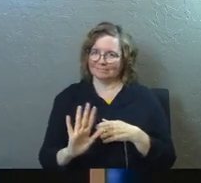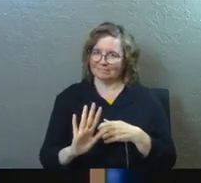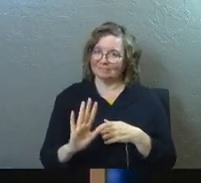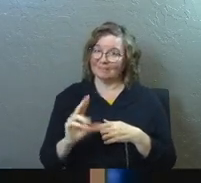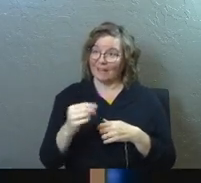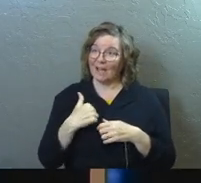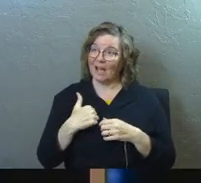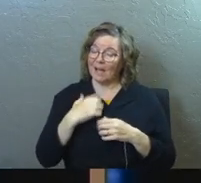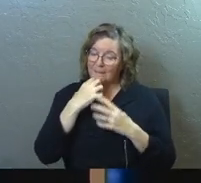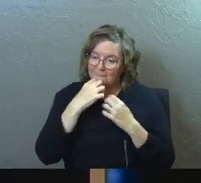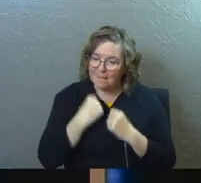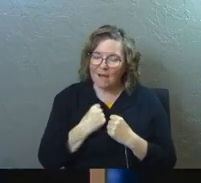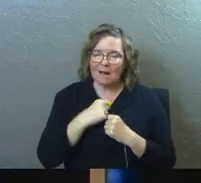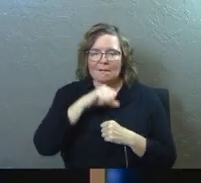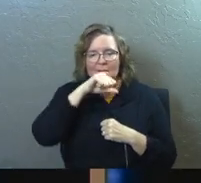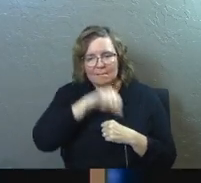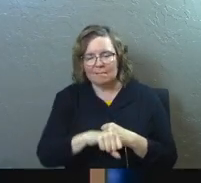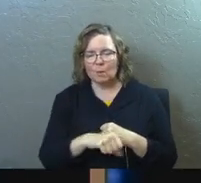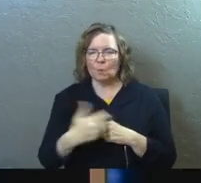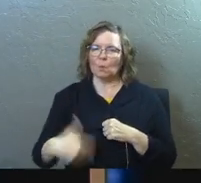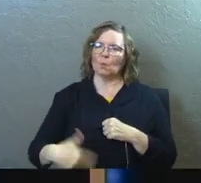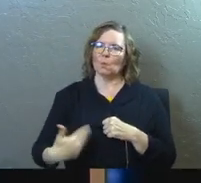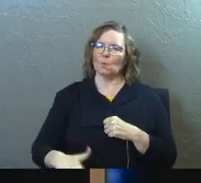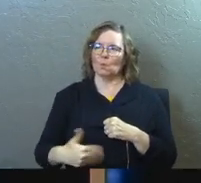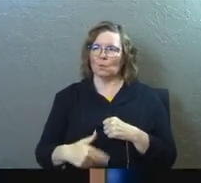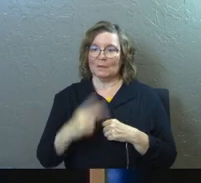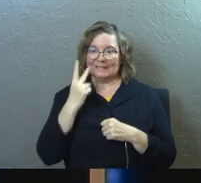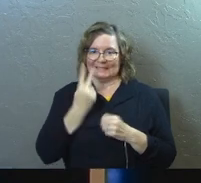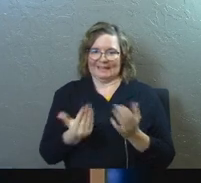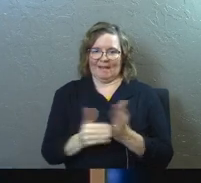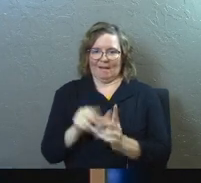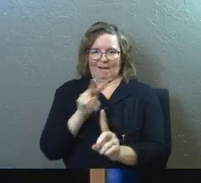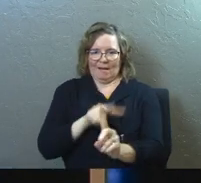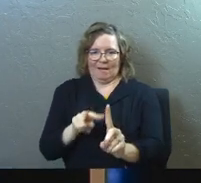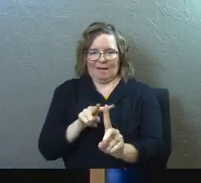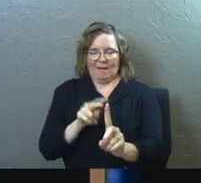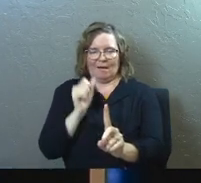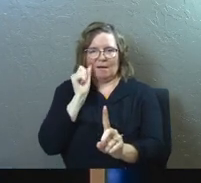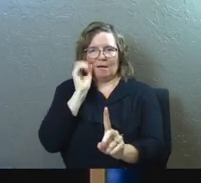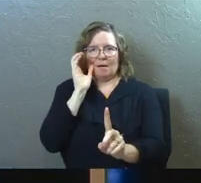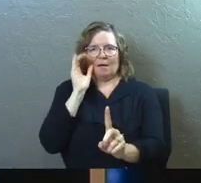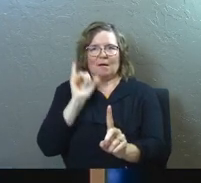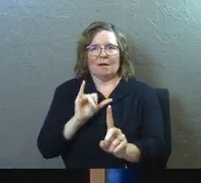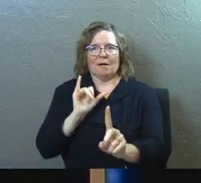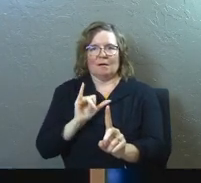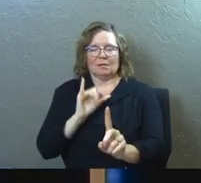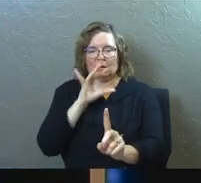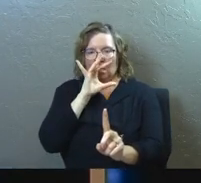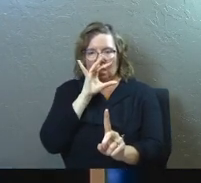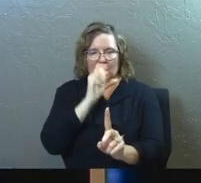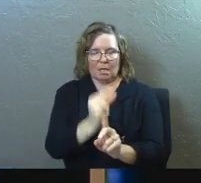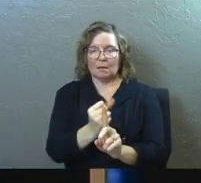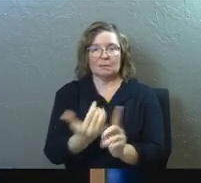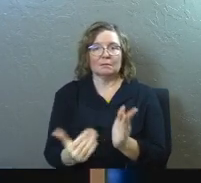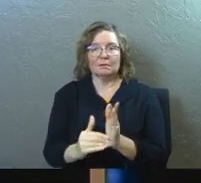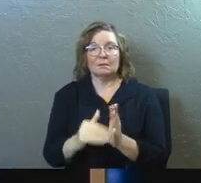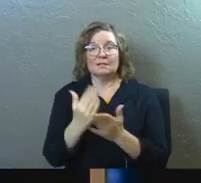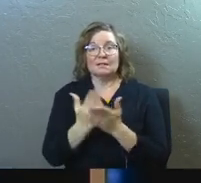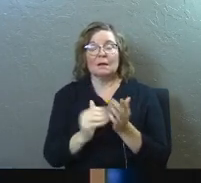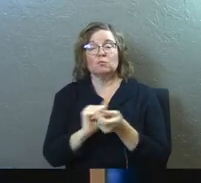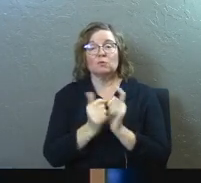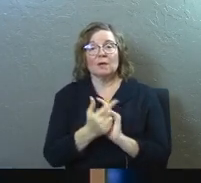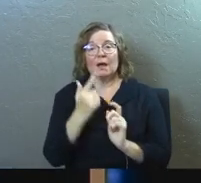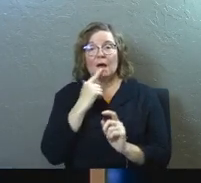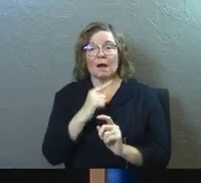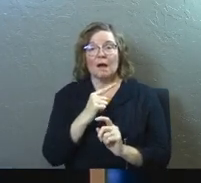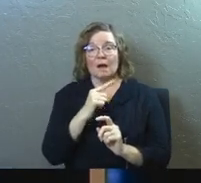No, I'm so passionate about her. I'm seeing her again, right? Like I'm intoxicated with her. Some of your translations